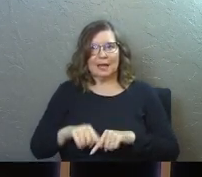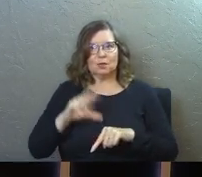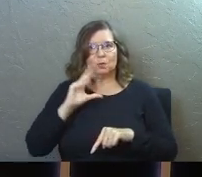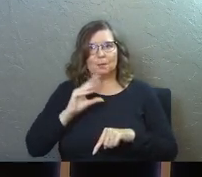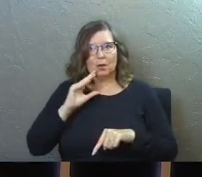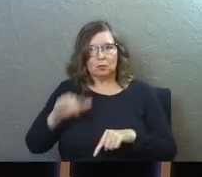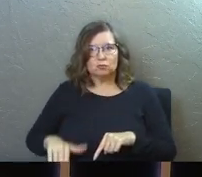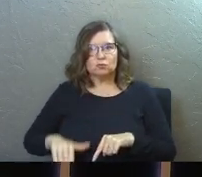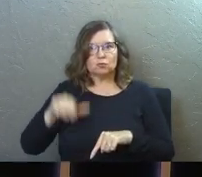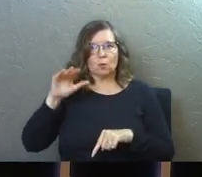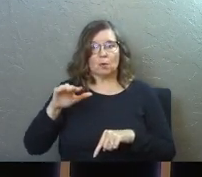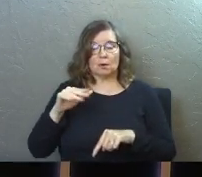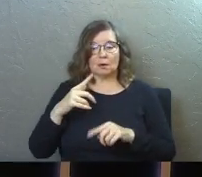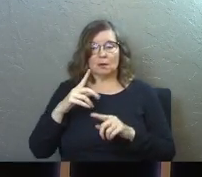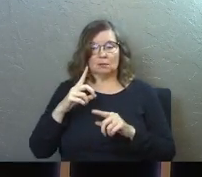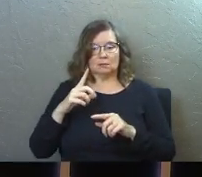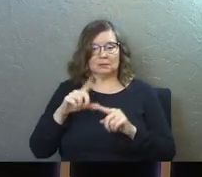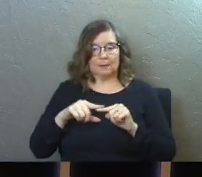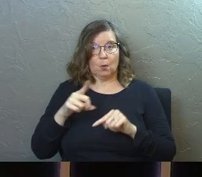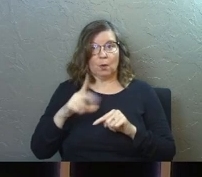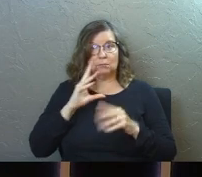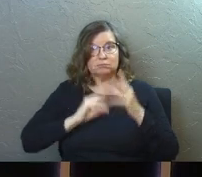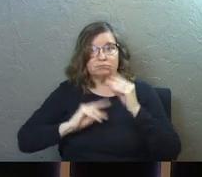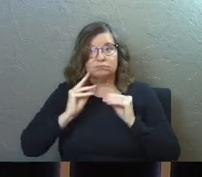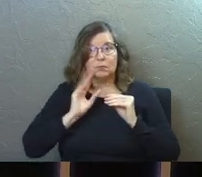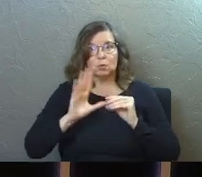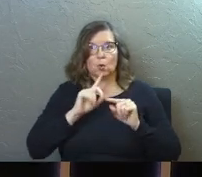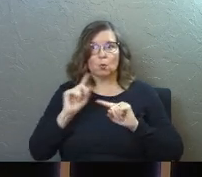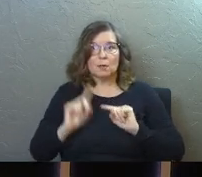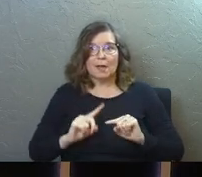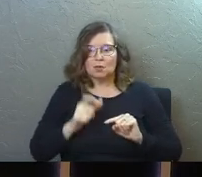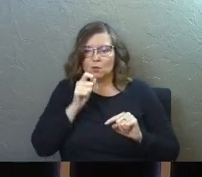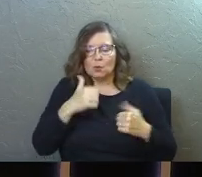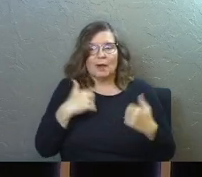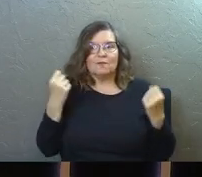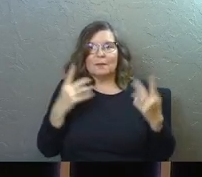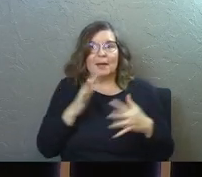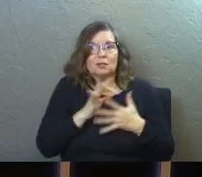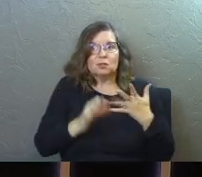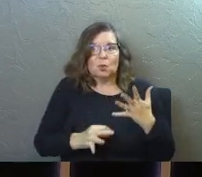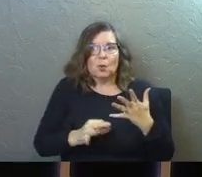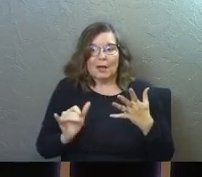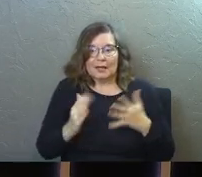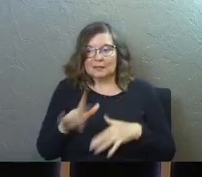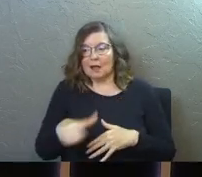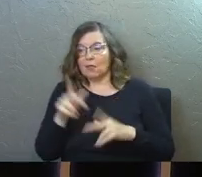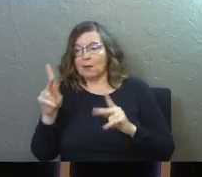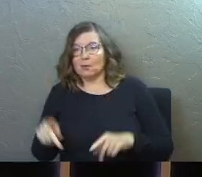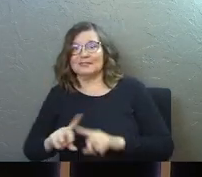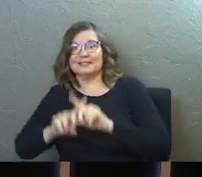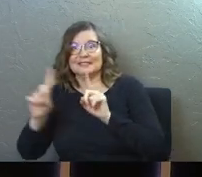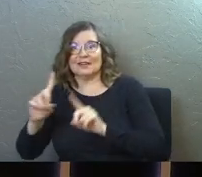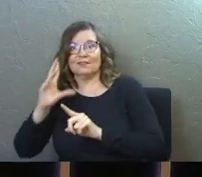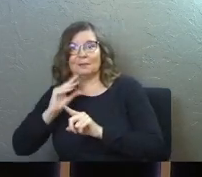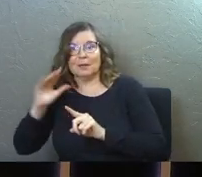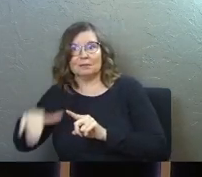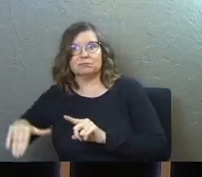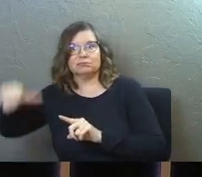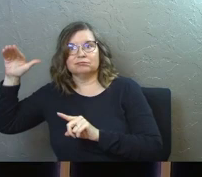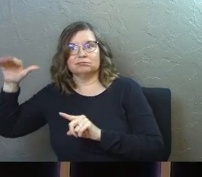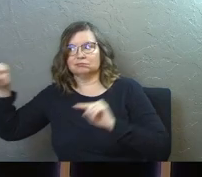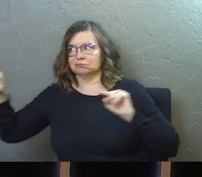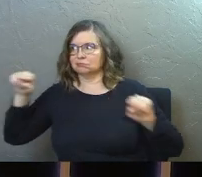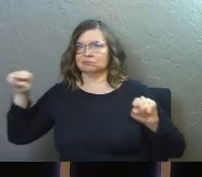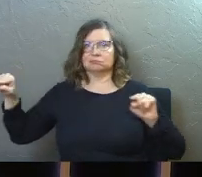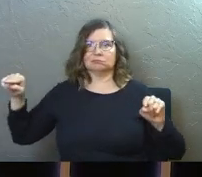to you and because of what you've lived through, your reactions, you don't have as many choices as somebody else in this room might have.